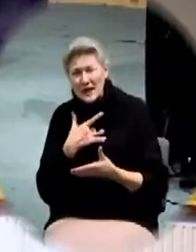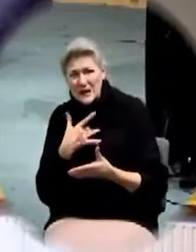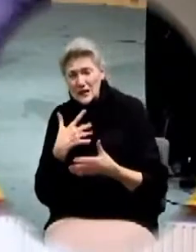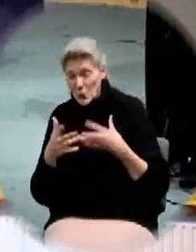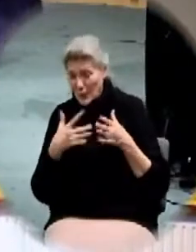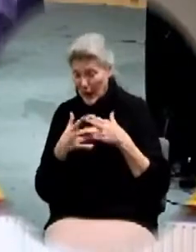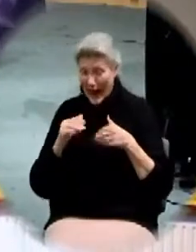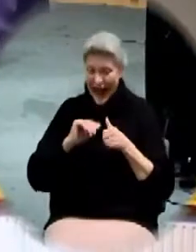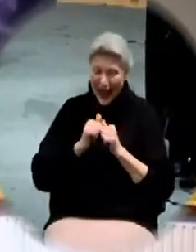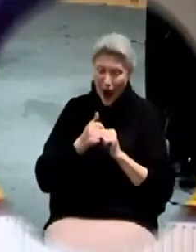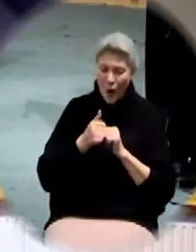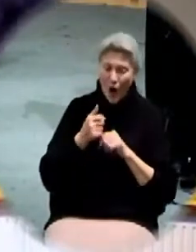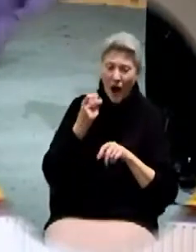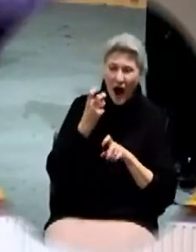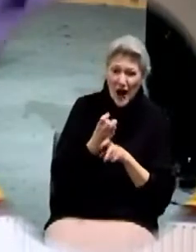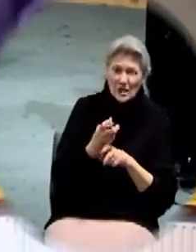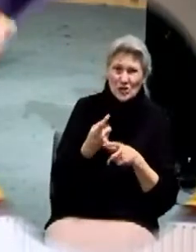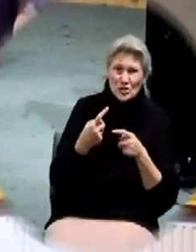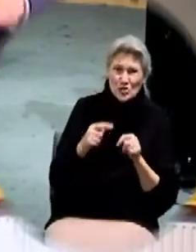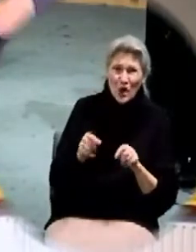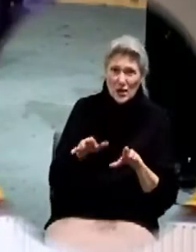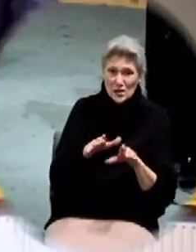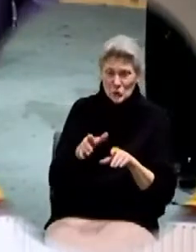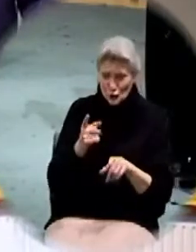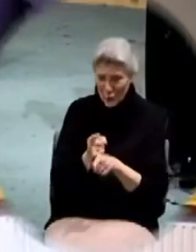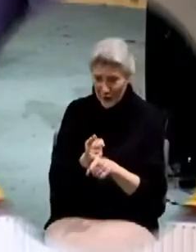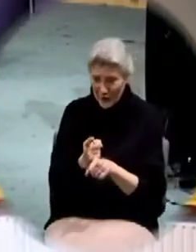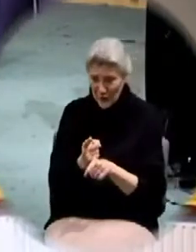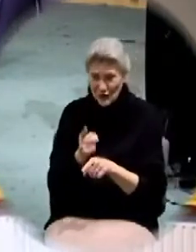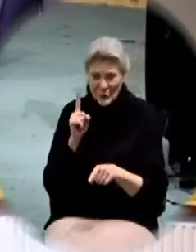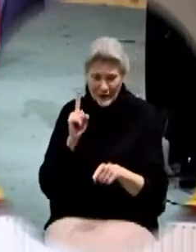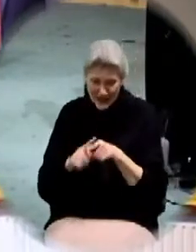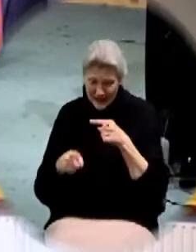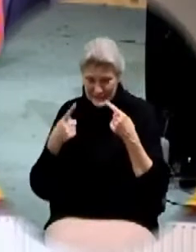you just can't get there. You've got some really good company.